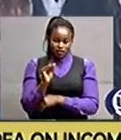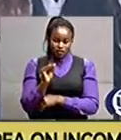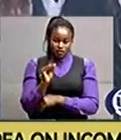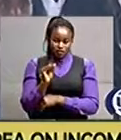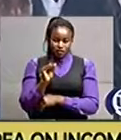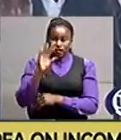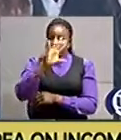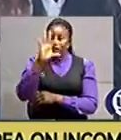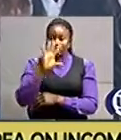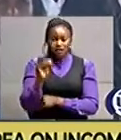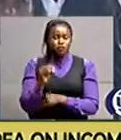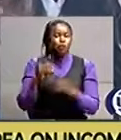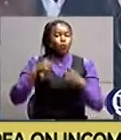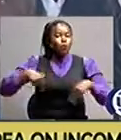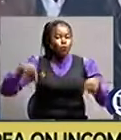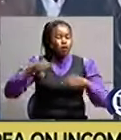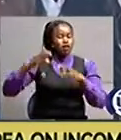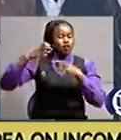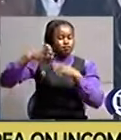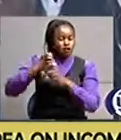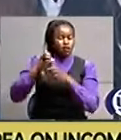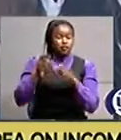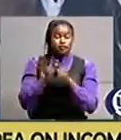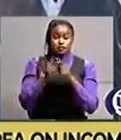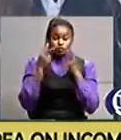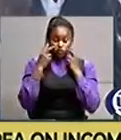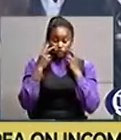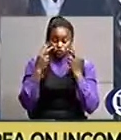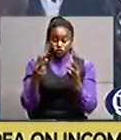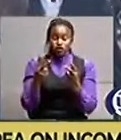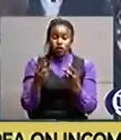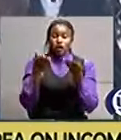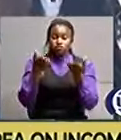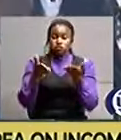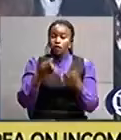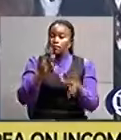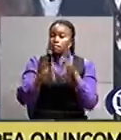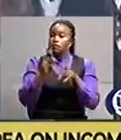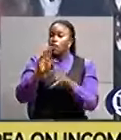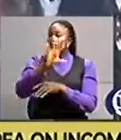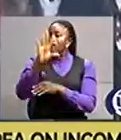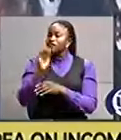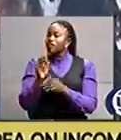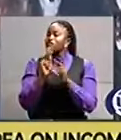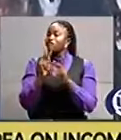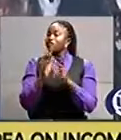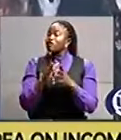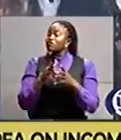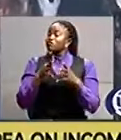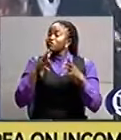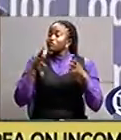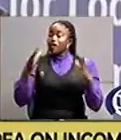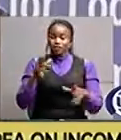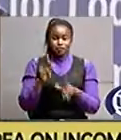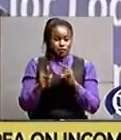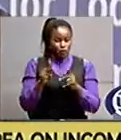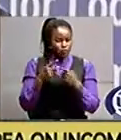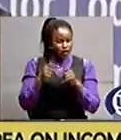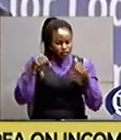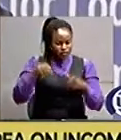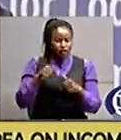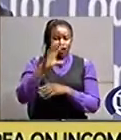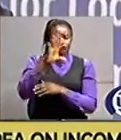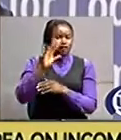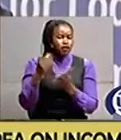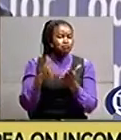we saw that the africans are a great people the problem of africa